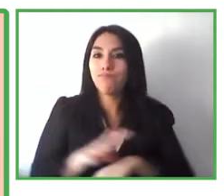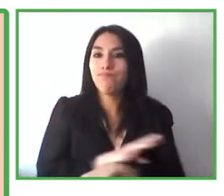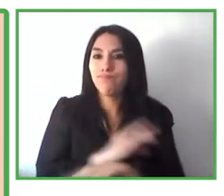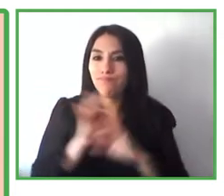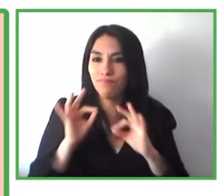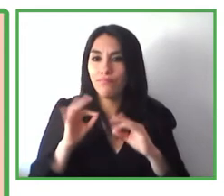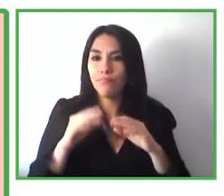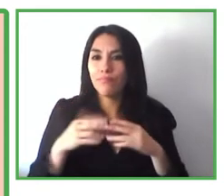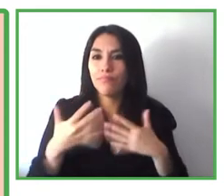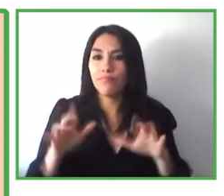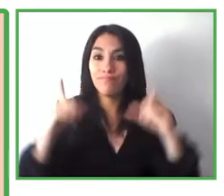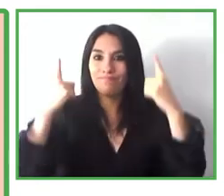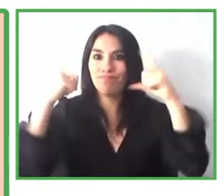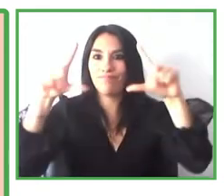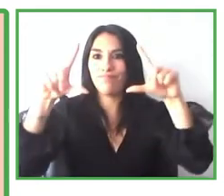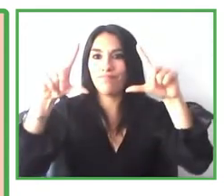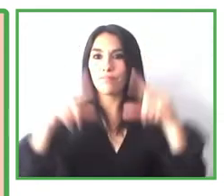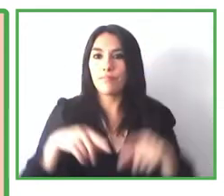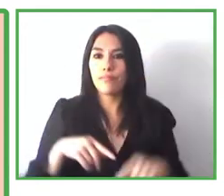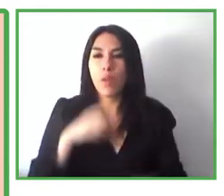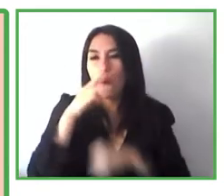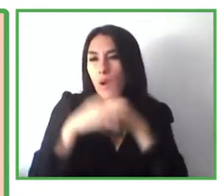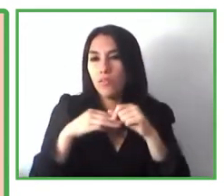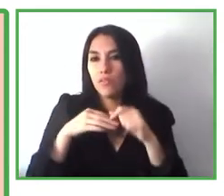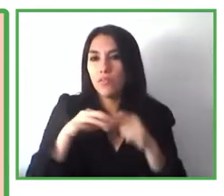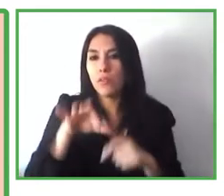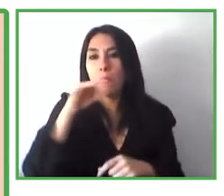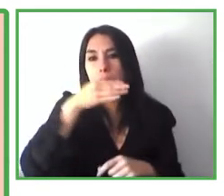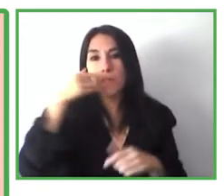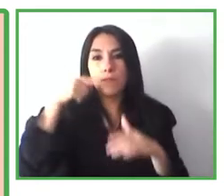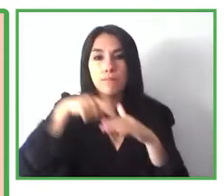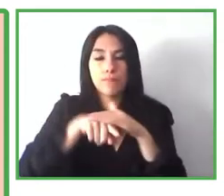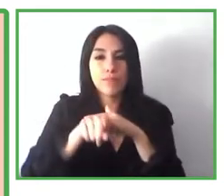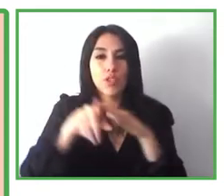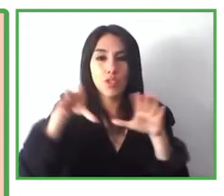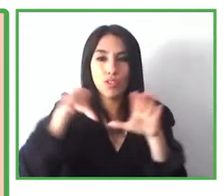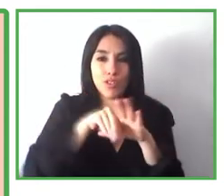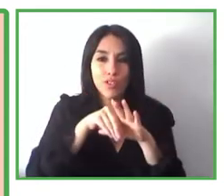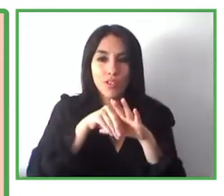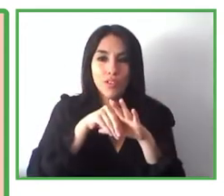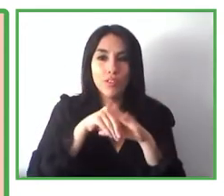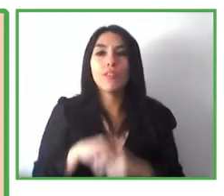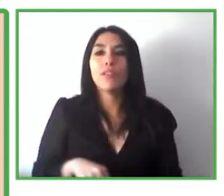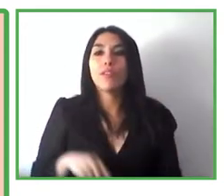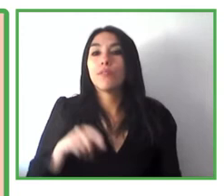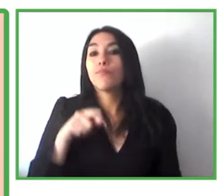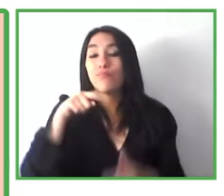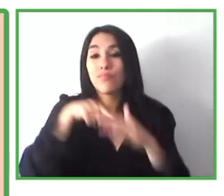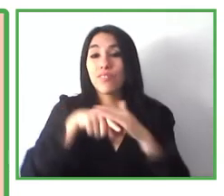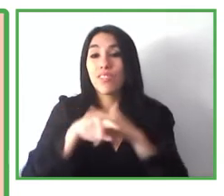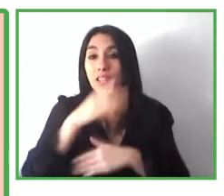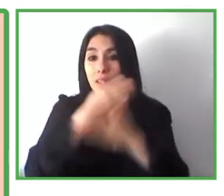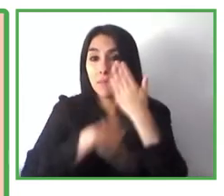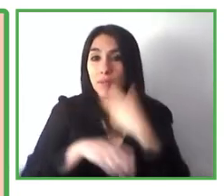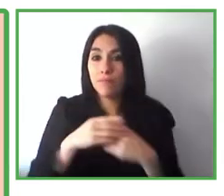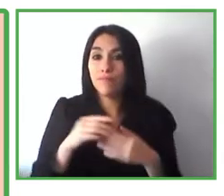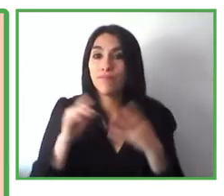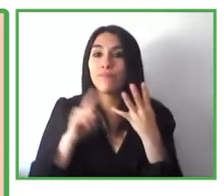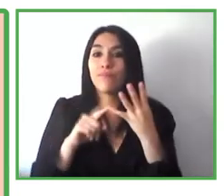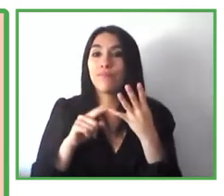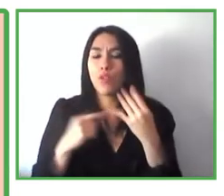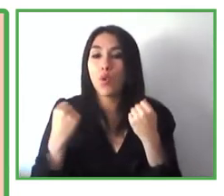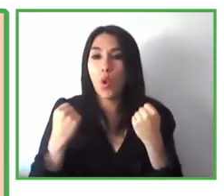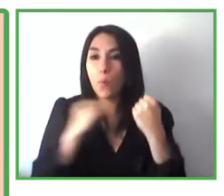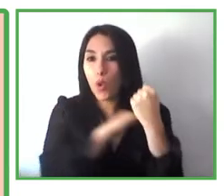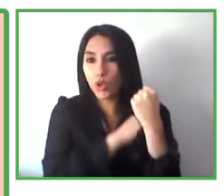of the sensoriality in order to better offer inclusivity for people with special needs and also as an element that promotes